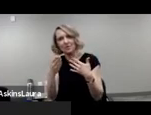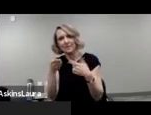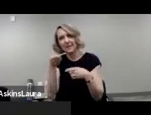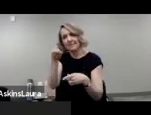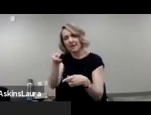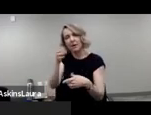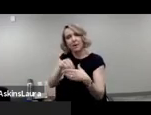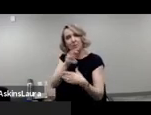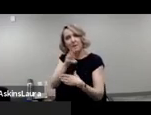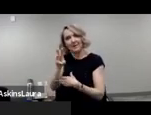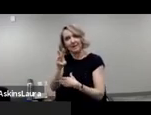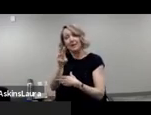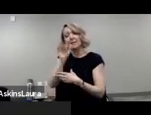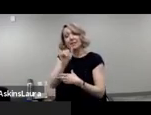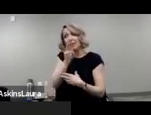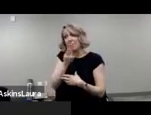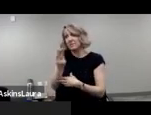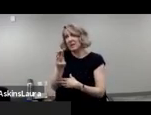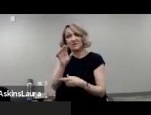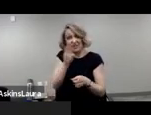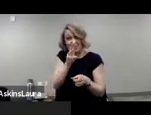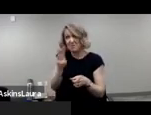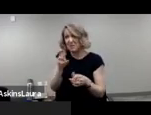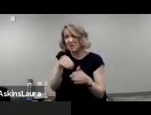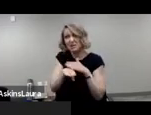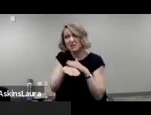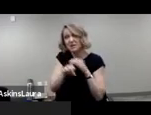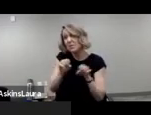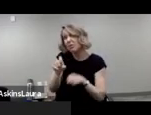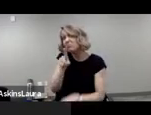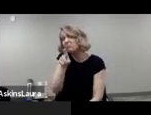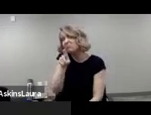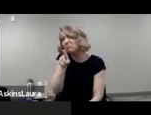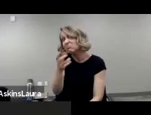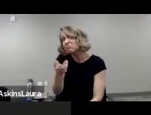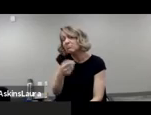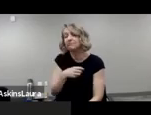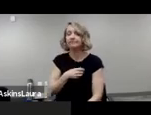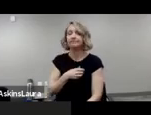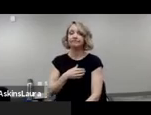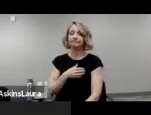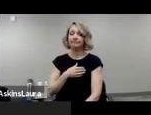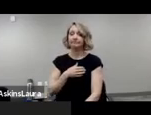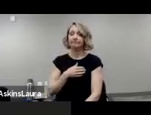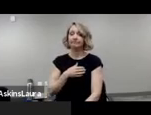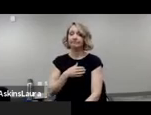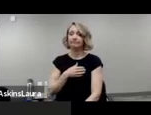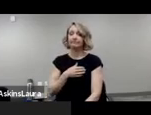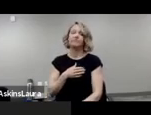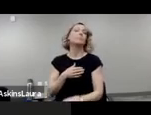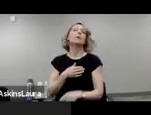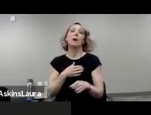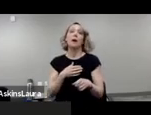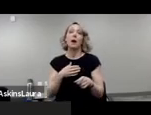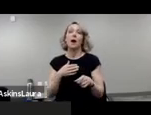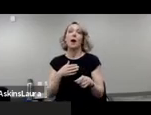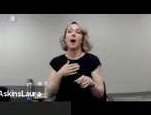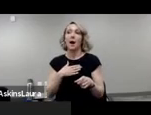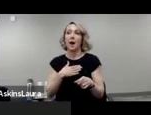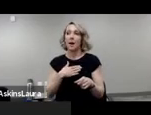Is the website accessible? Is Is election poll is a nursing home.